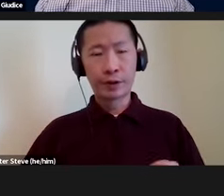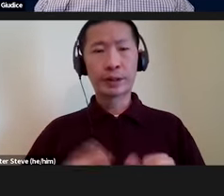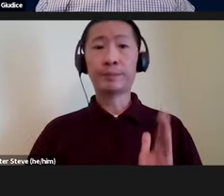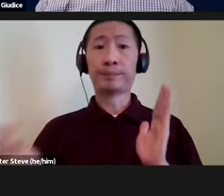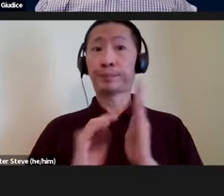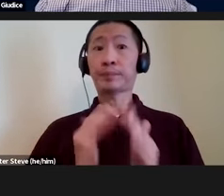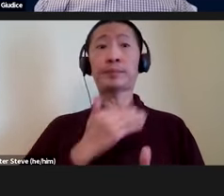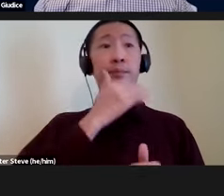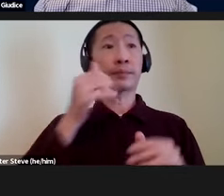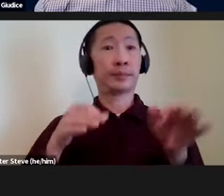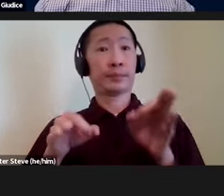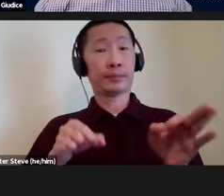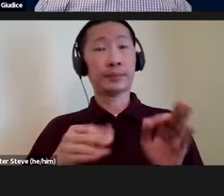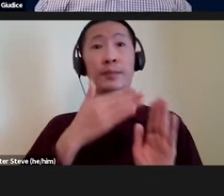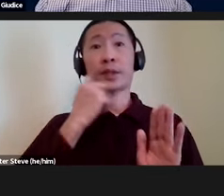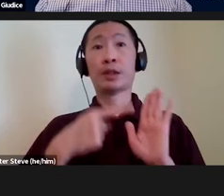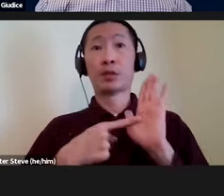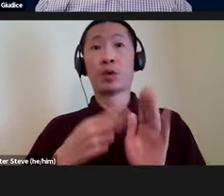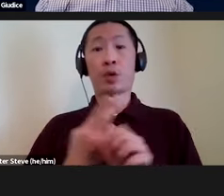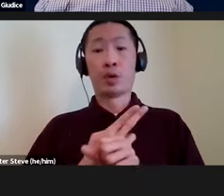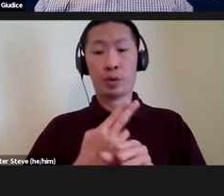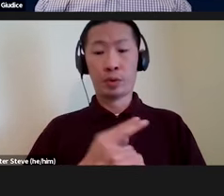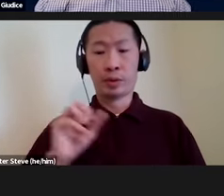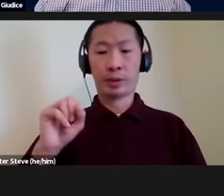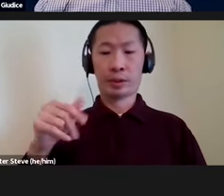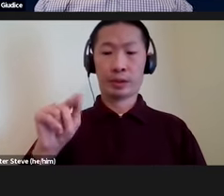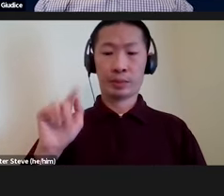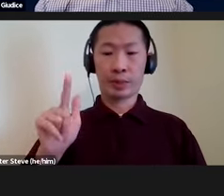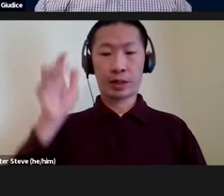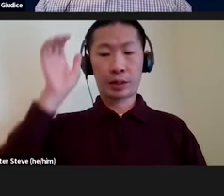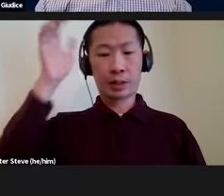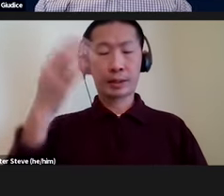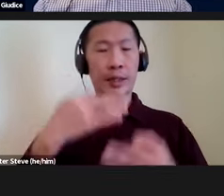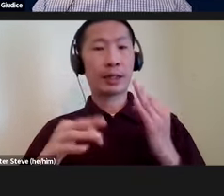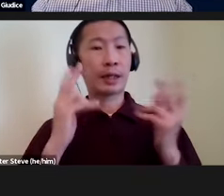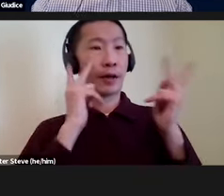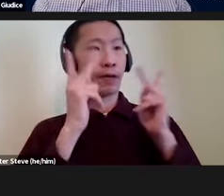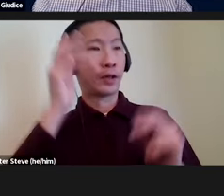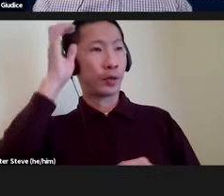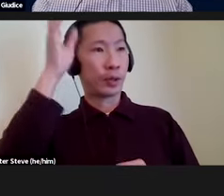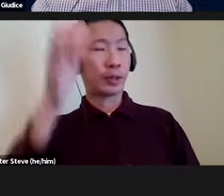again, are best described and are best depicted using spatial concepts rather than visual concepts.